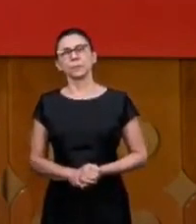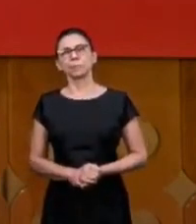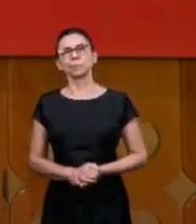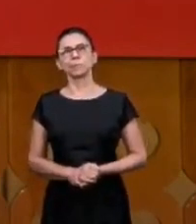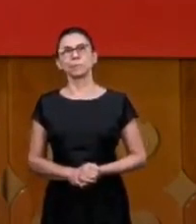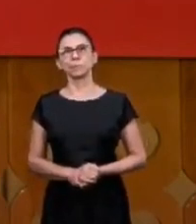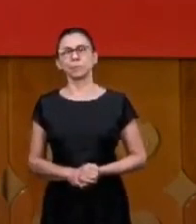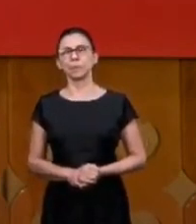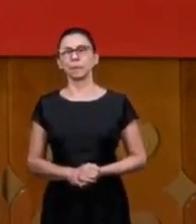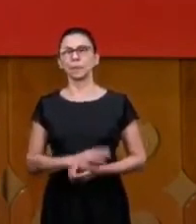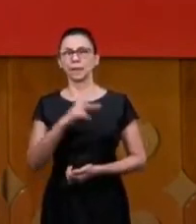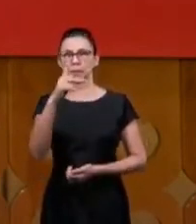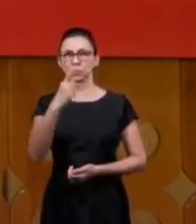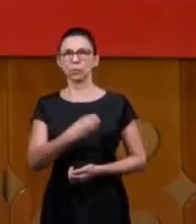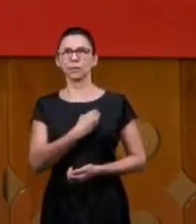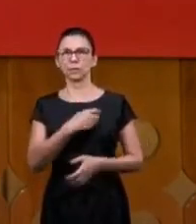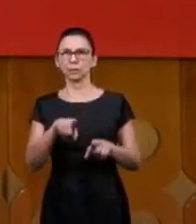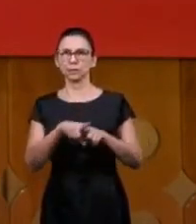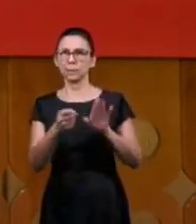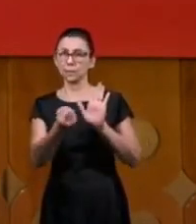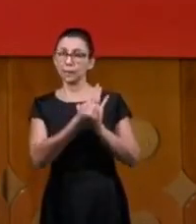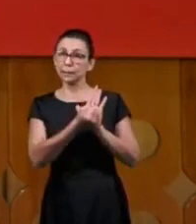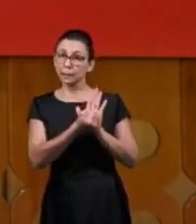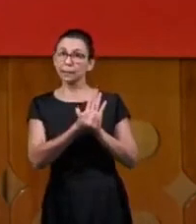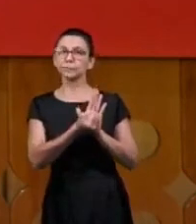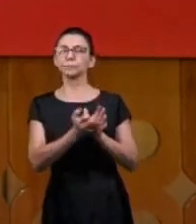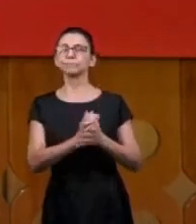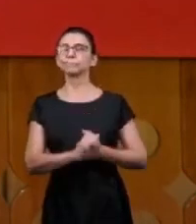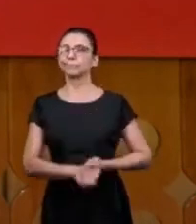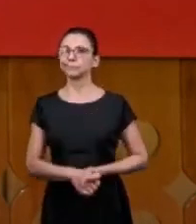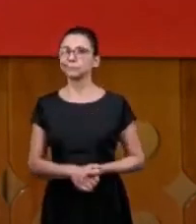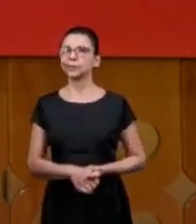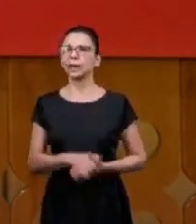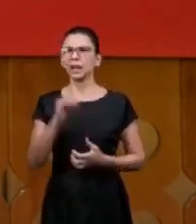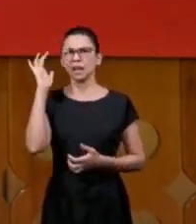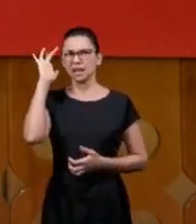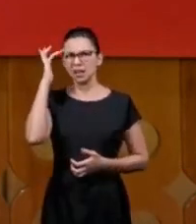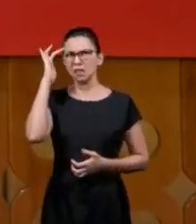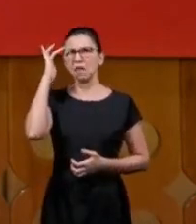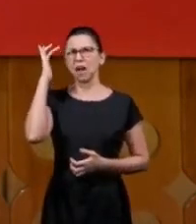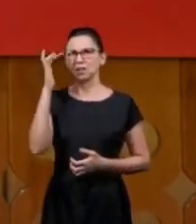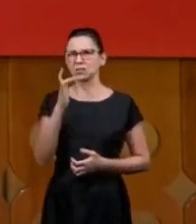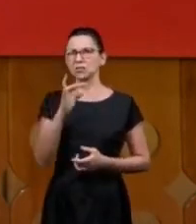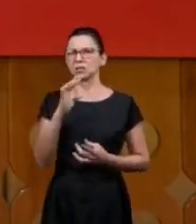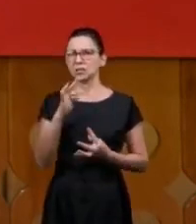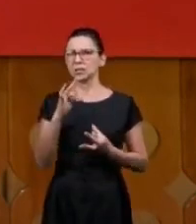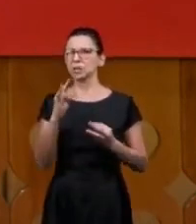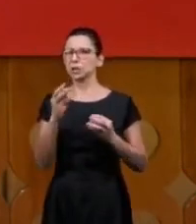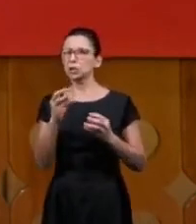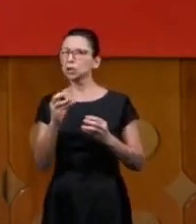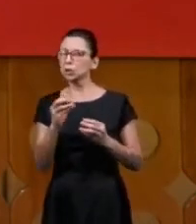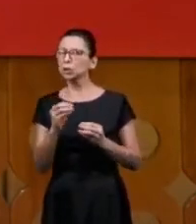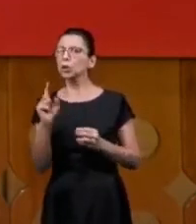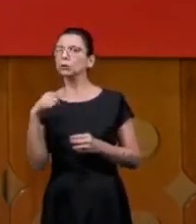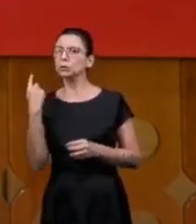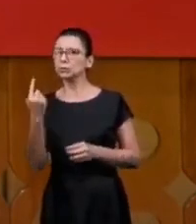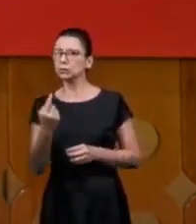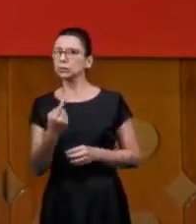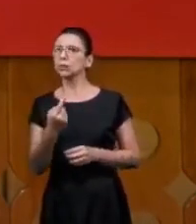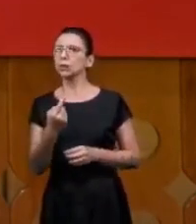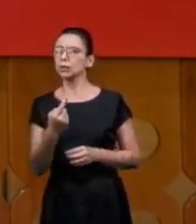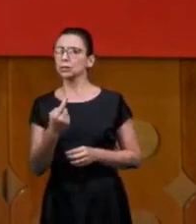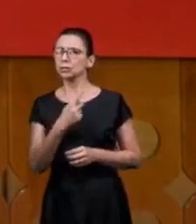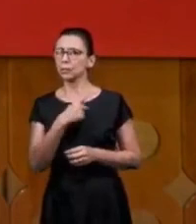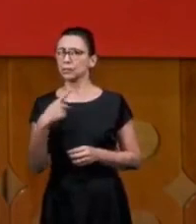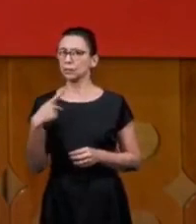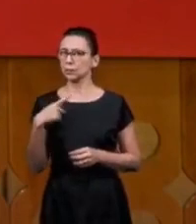which will mark your life it marked my life and I think it will mark all of our lives as pastors all of us that are